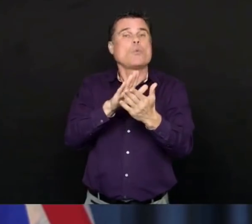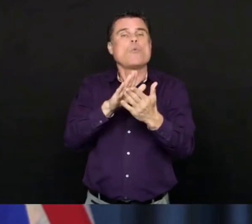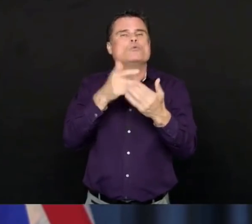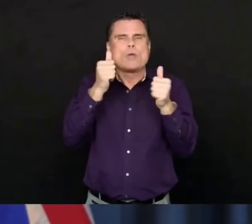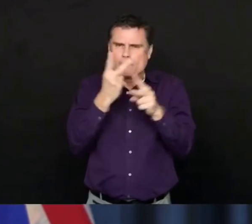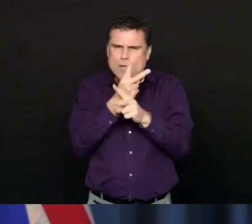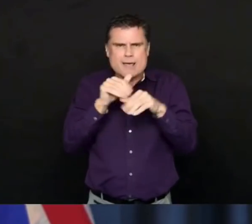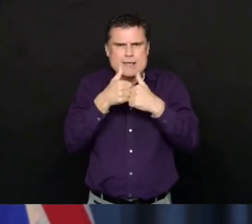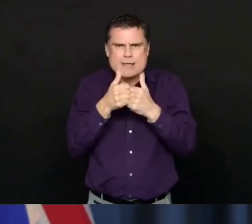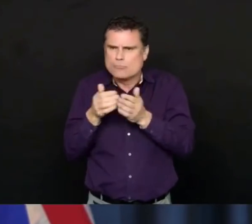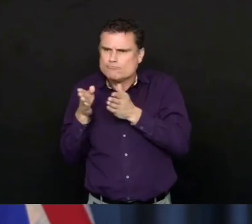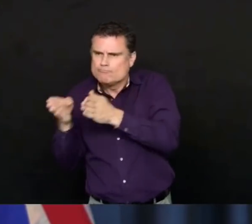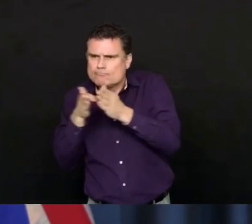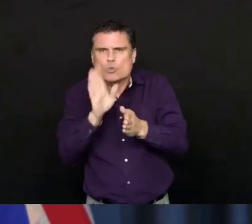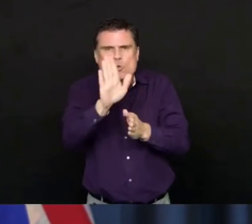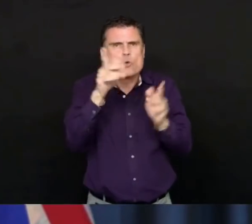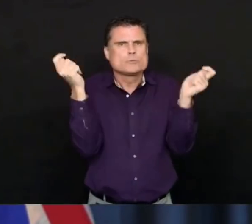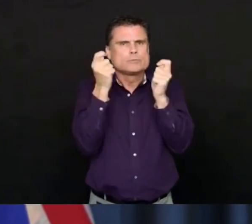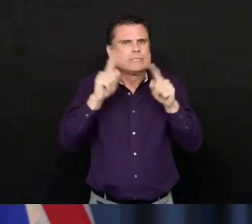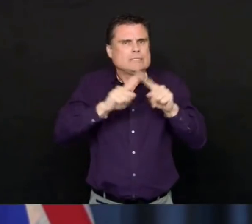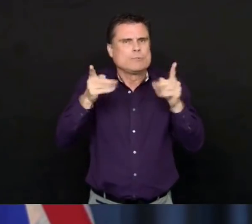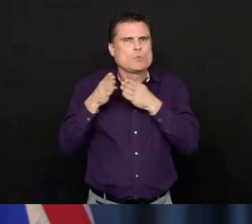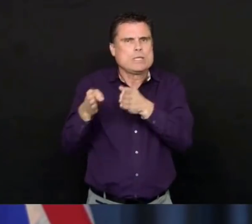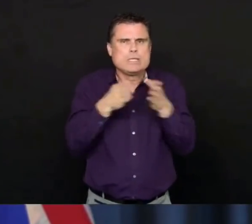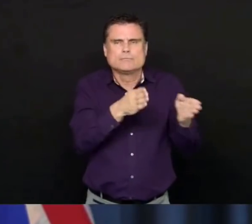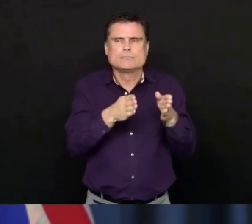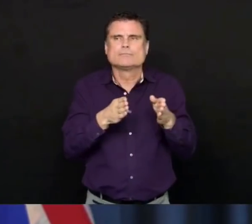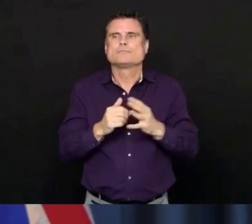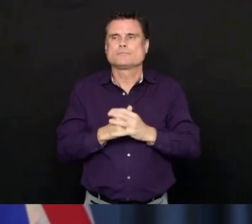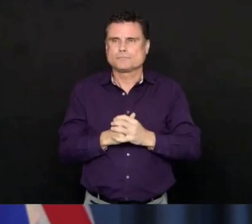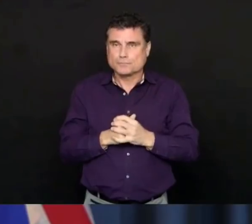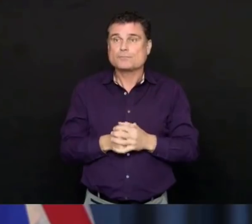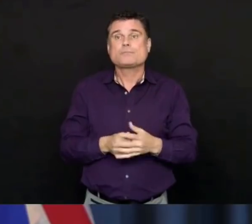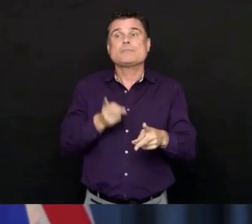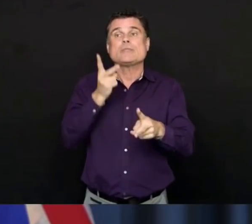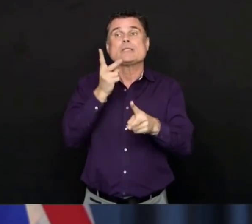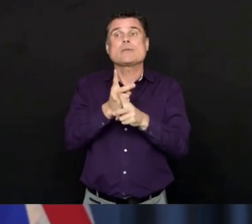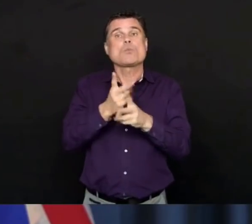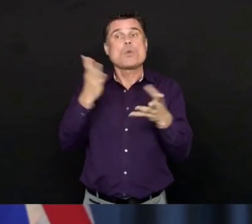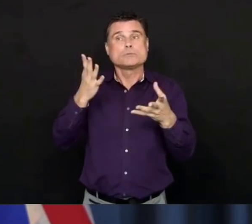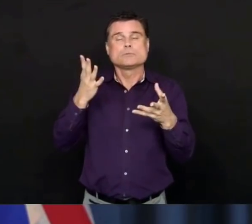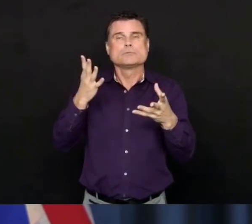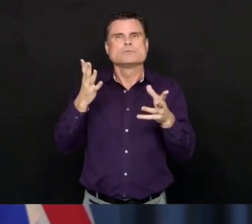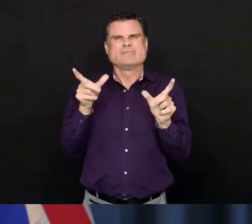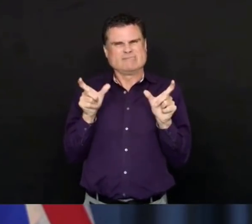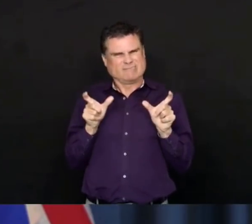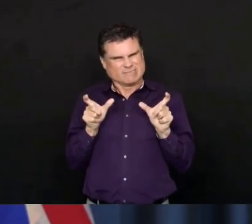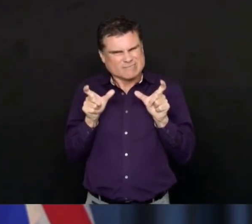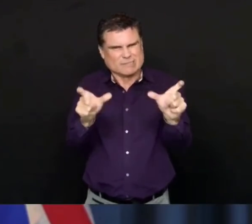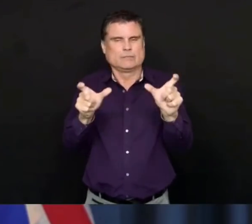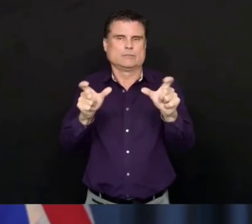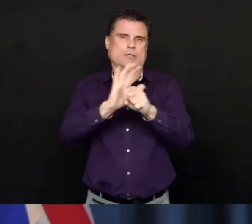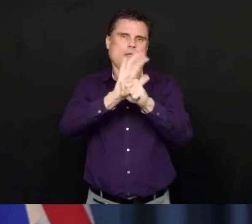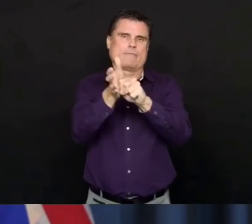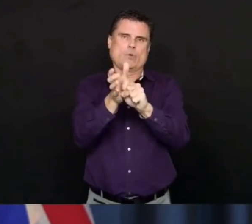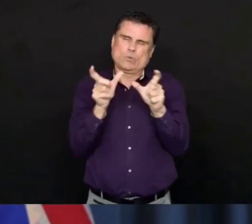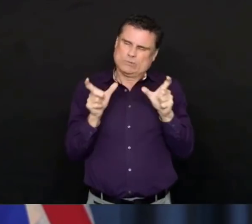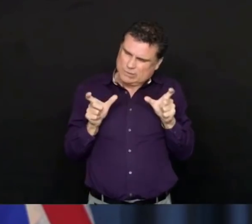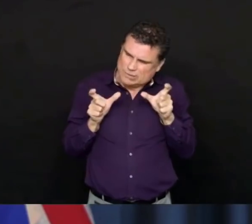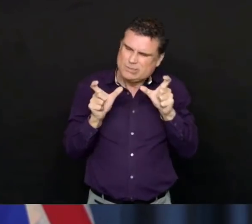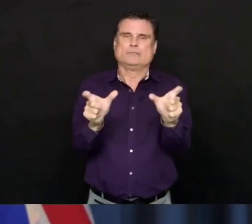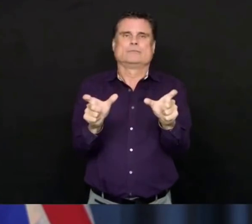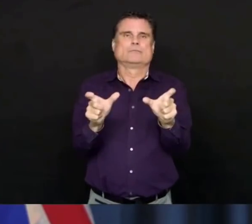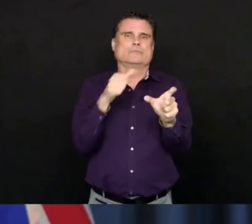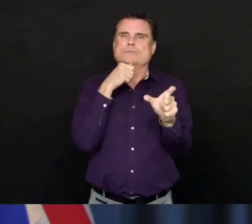say the number one thing not to do in a pandemic is your own hair. And I will say, believe them. And my apologies